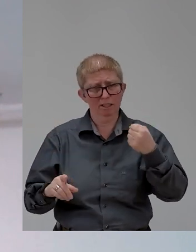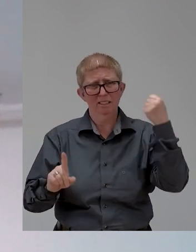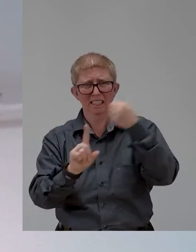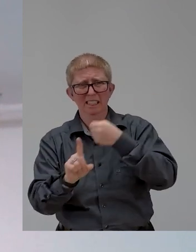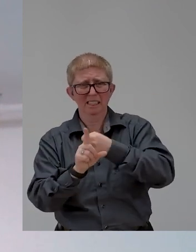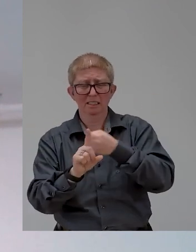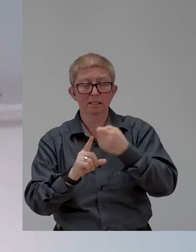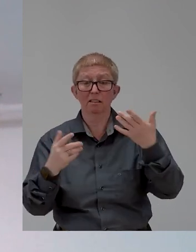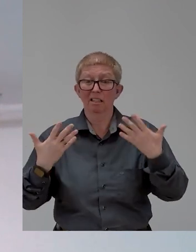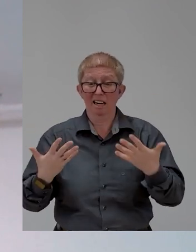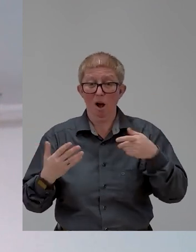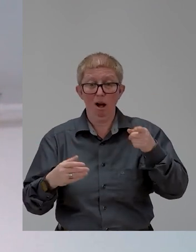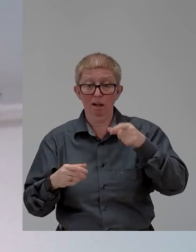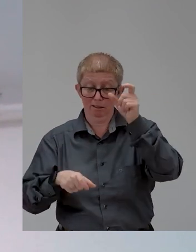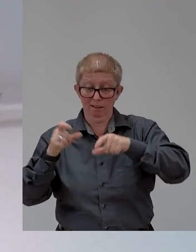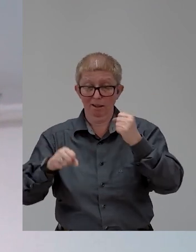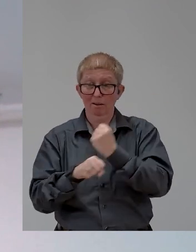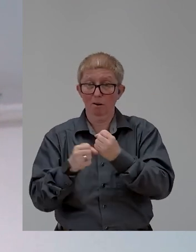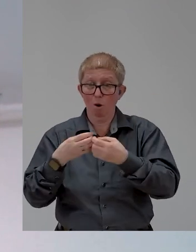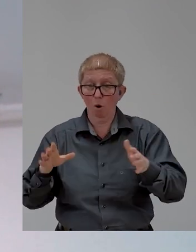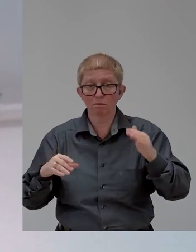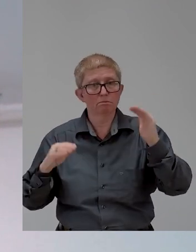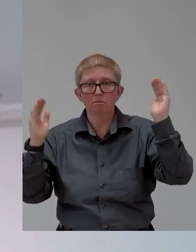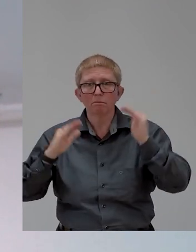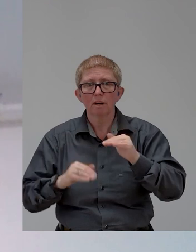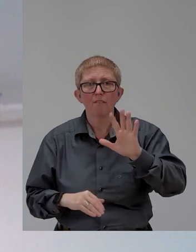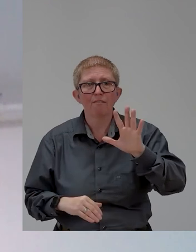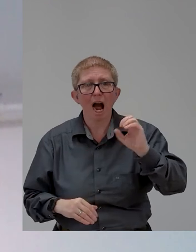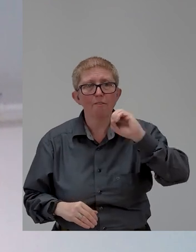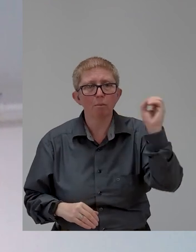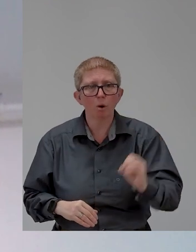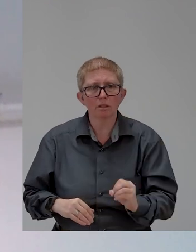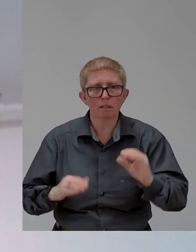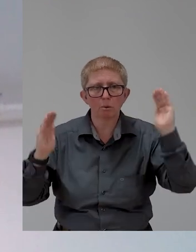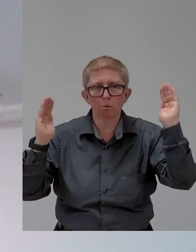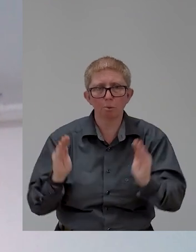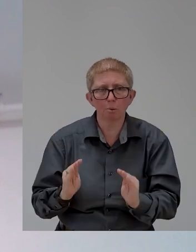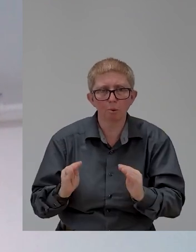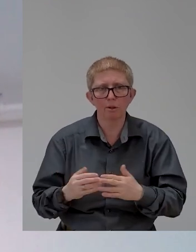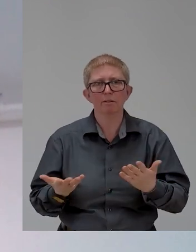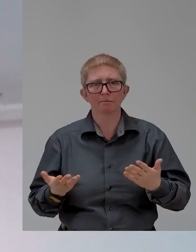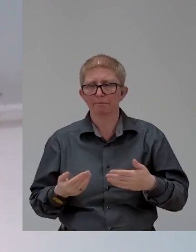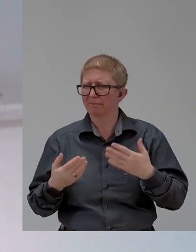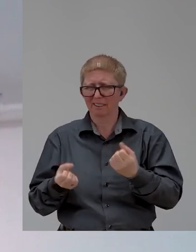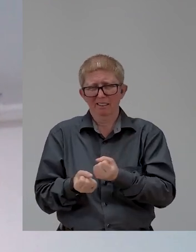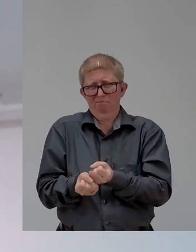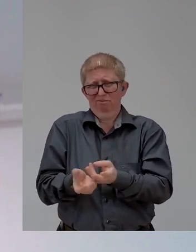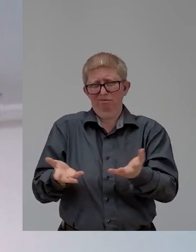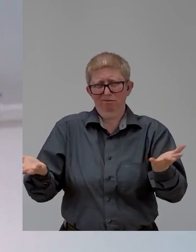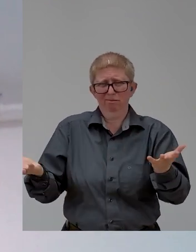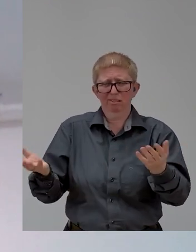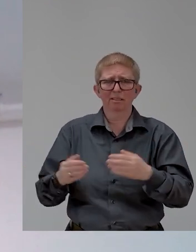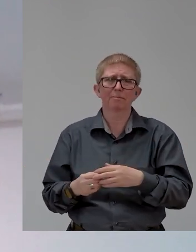push the needle on numbers. And again, numbers can over-represent or under-represent, but they're fairly consistent over time.